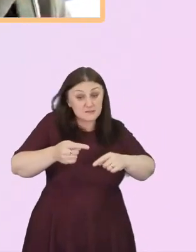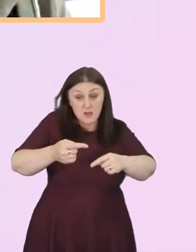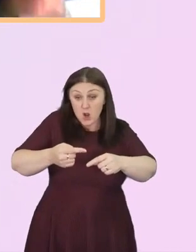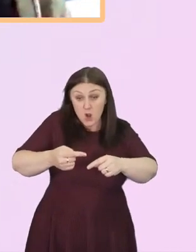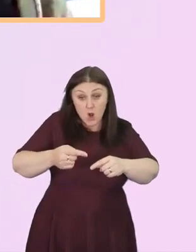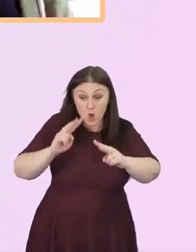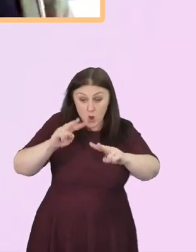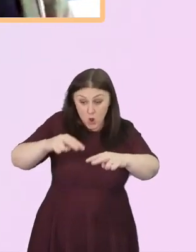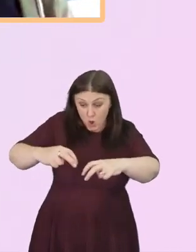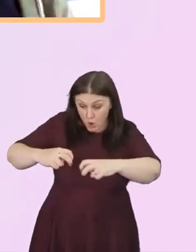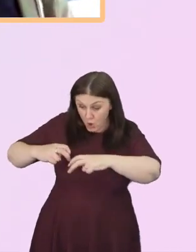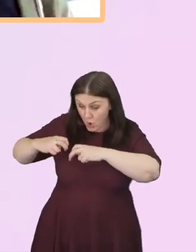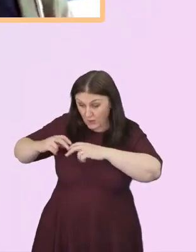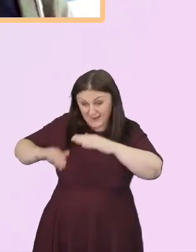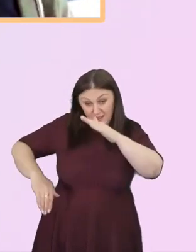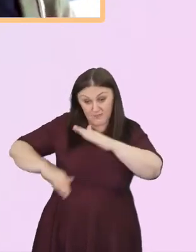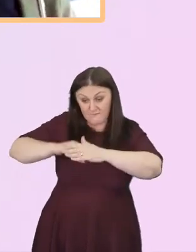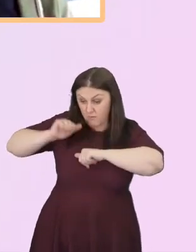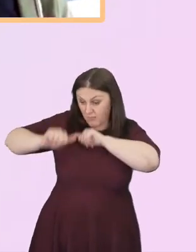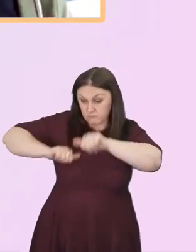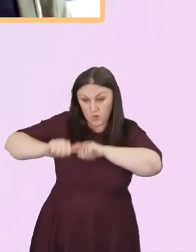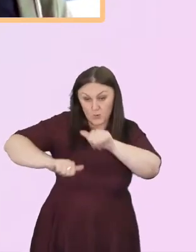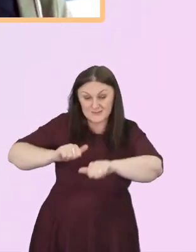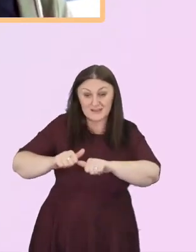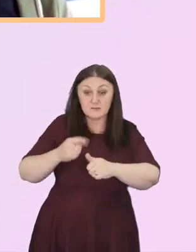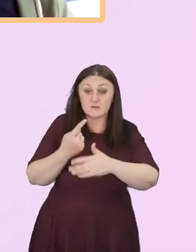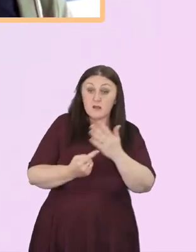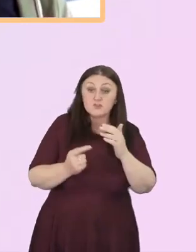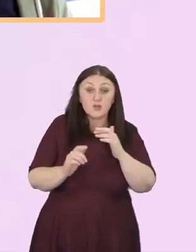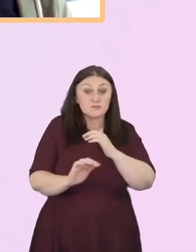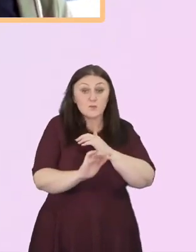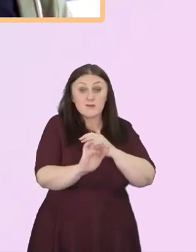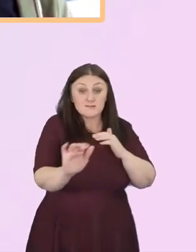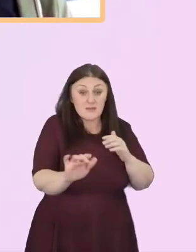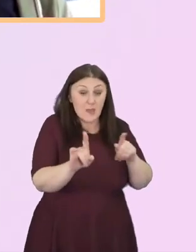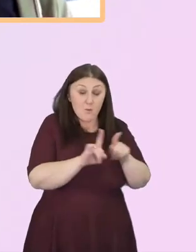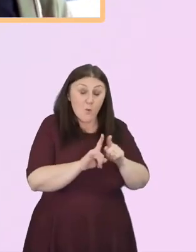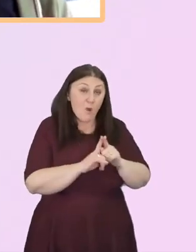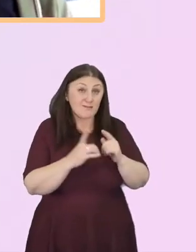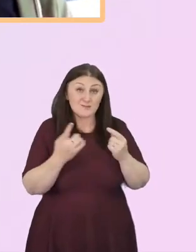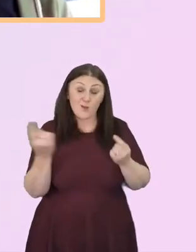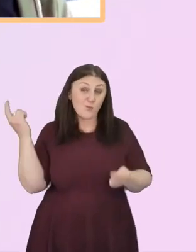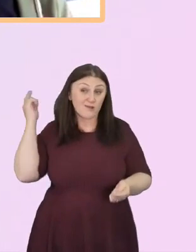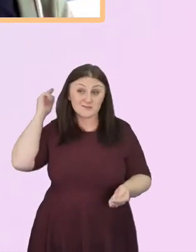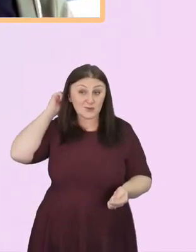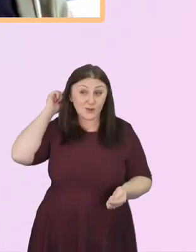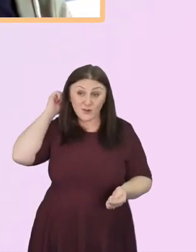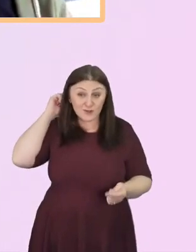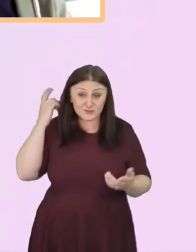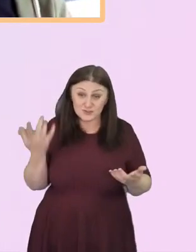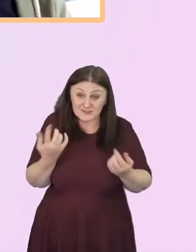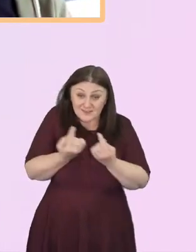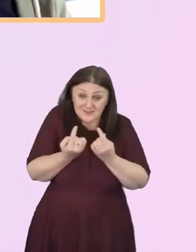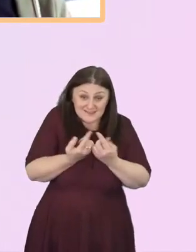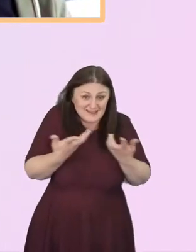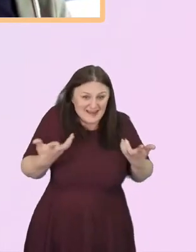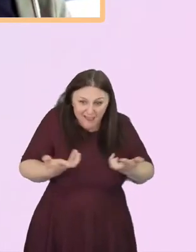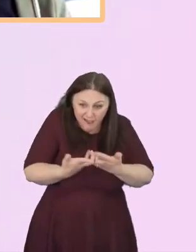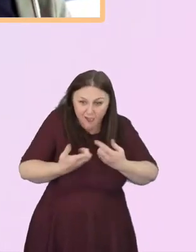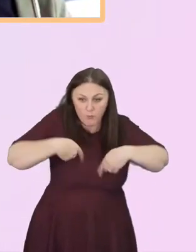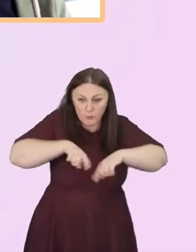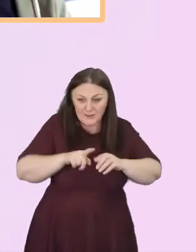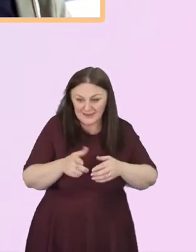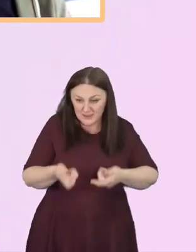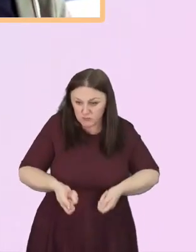not only what's out there, but what's unconscious as well in the way that we raise leaders up. And certainly in